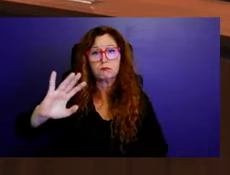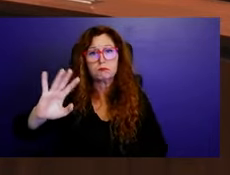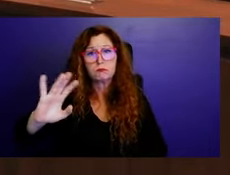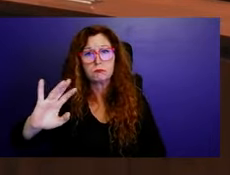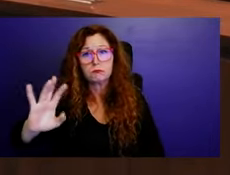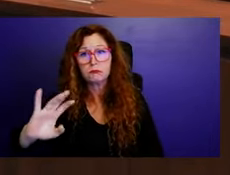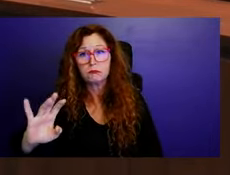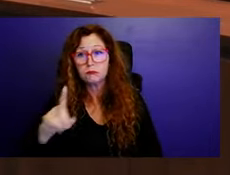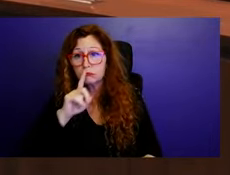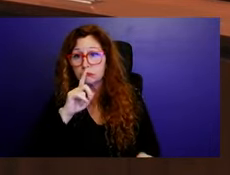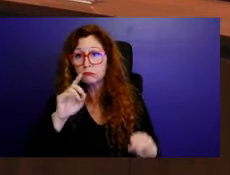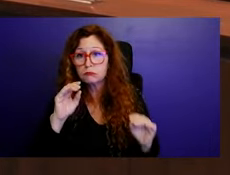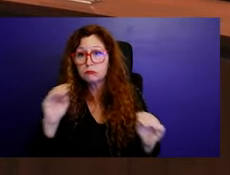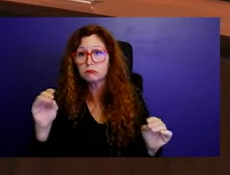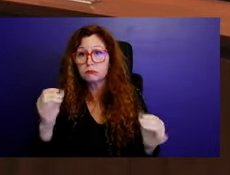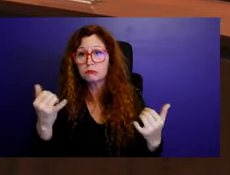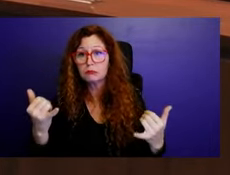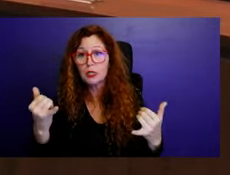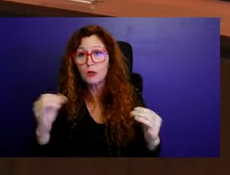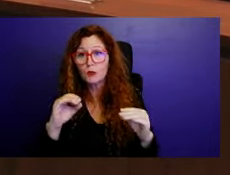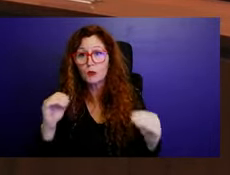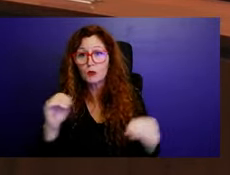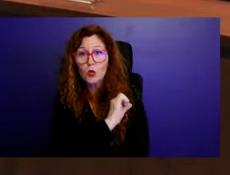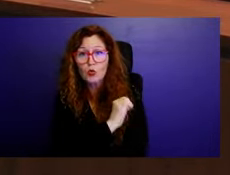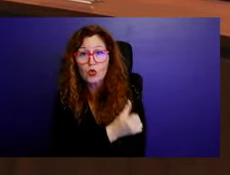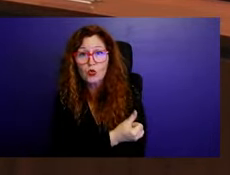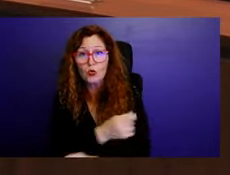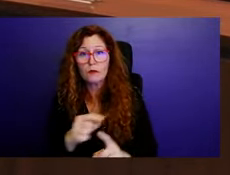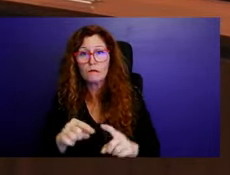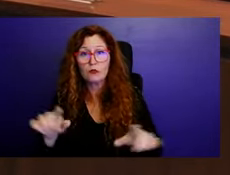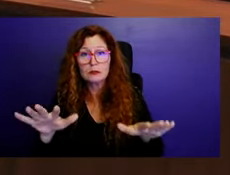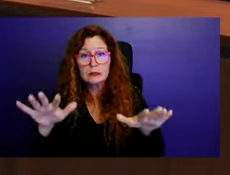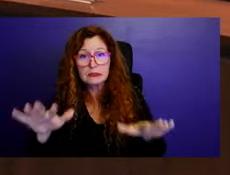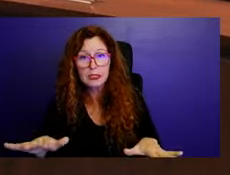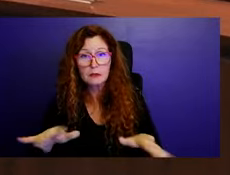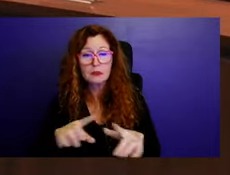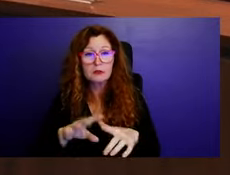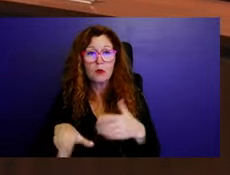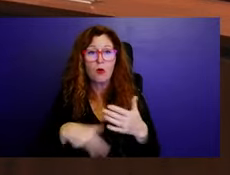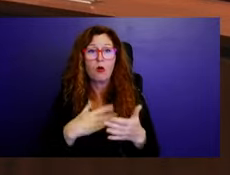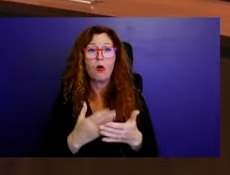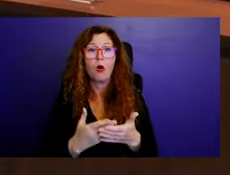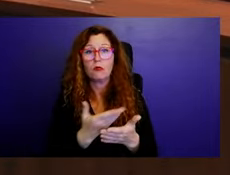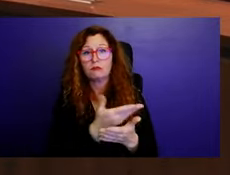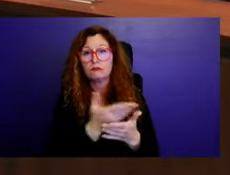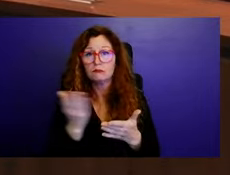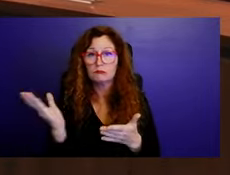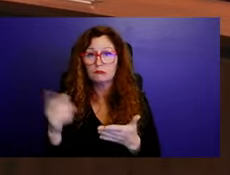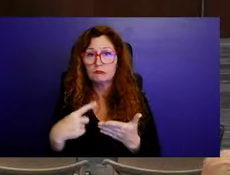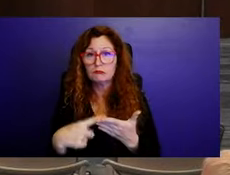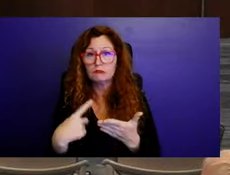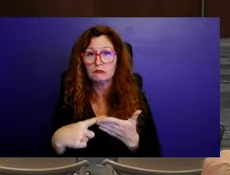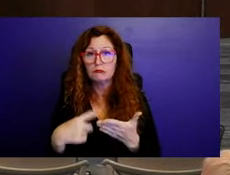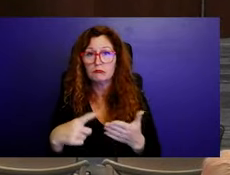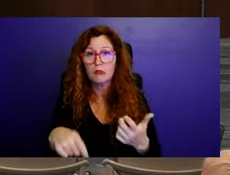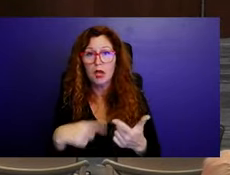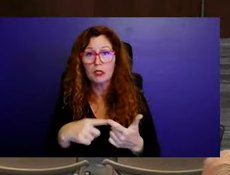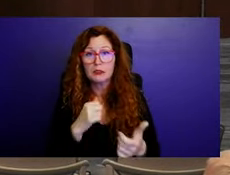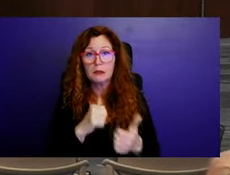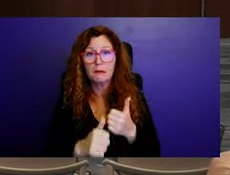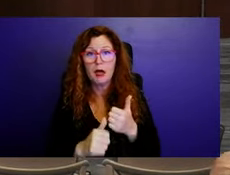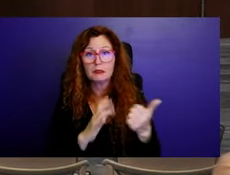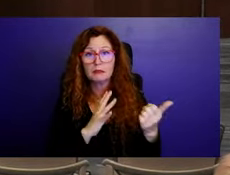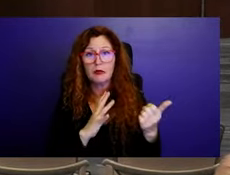authority right now. So you'll just be seeing all those come before you until this is passed, but that's fine. Yeah. Um, next meeting. Yep.